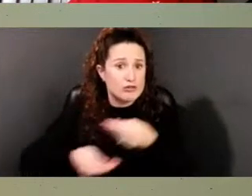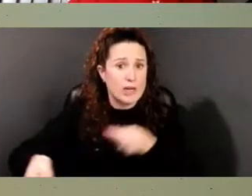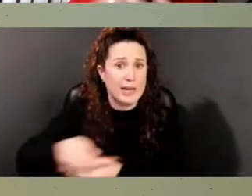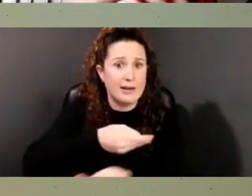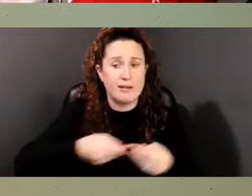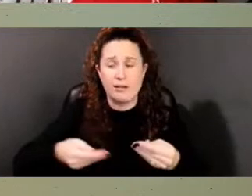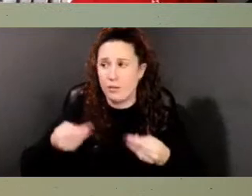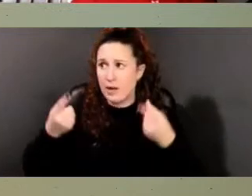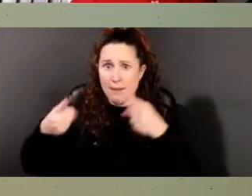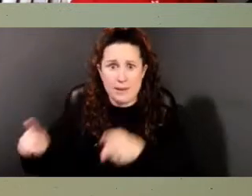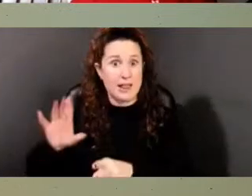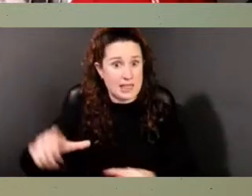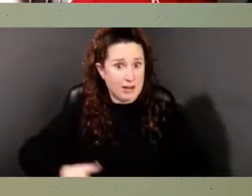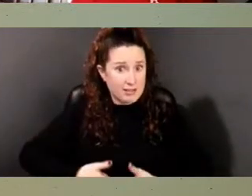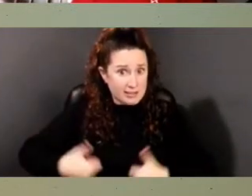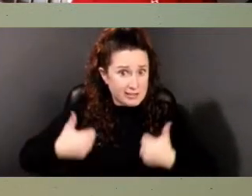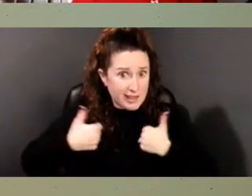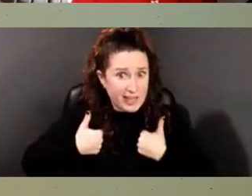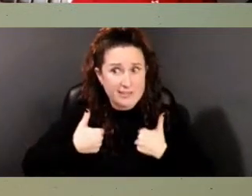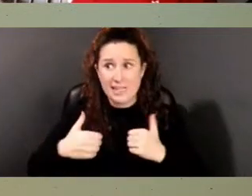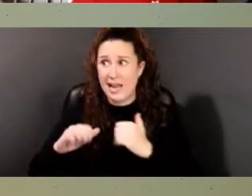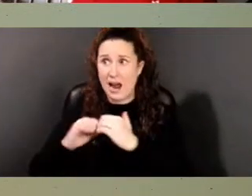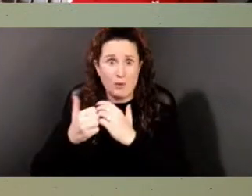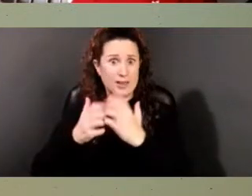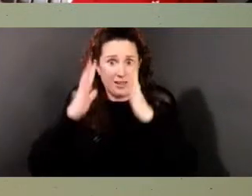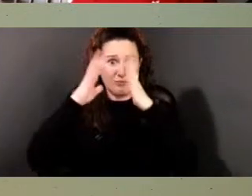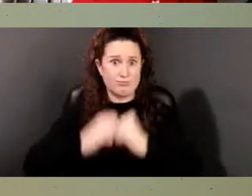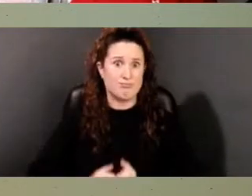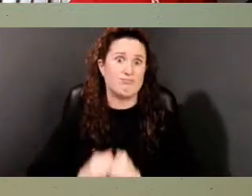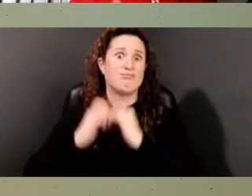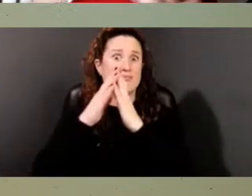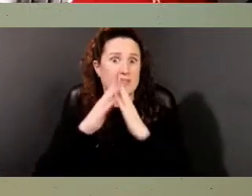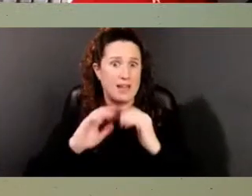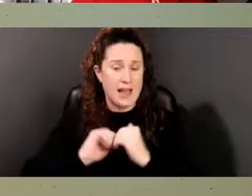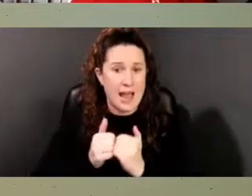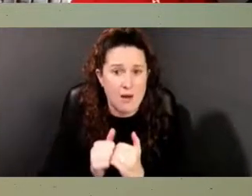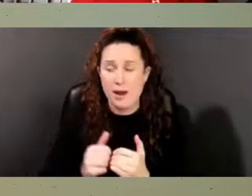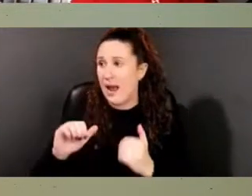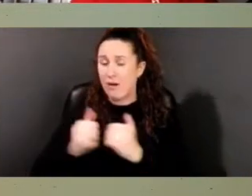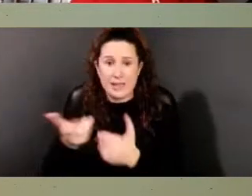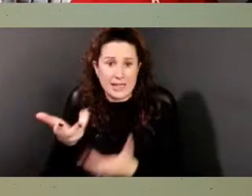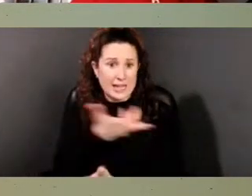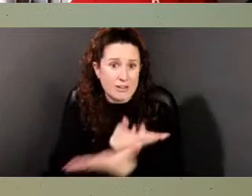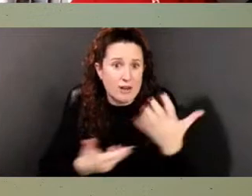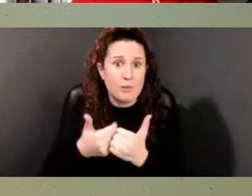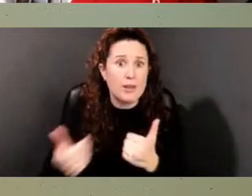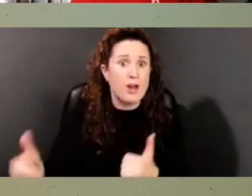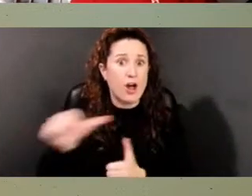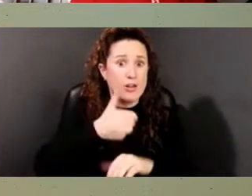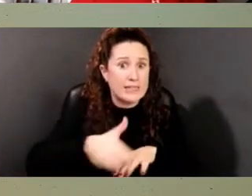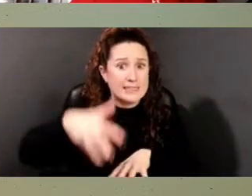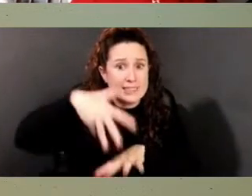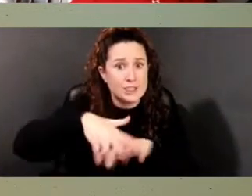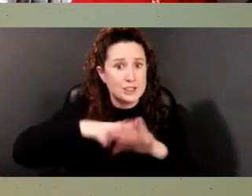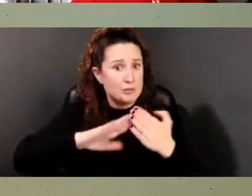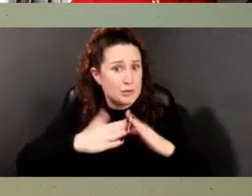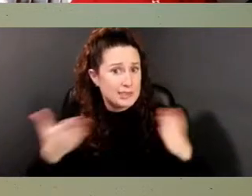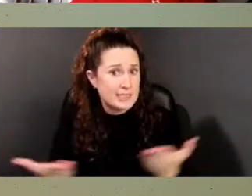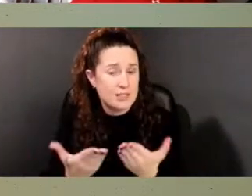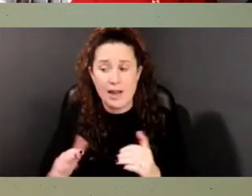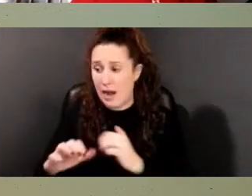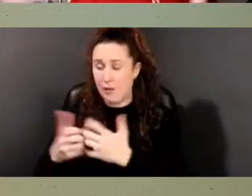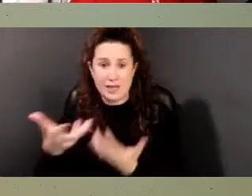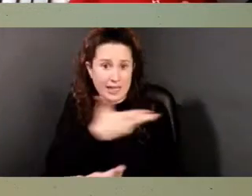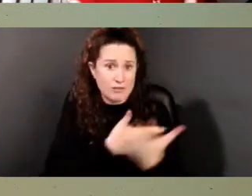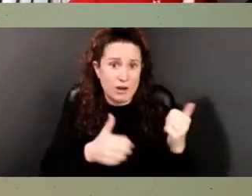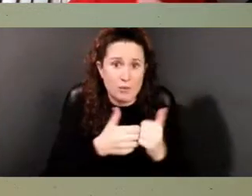their life. And how they interacted with a very thriving indigenous community here. And also the Eurocentric, the Europeans here as